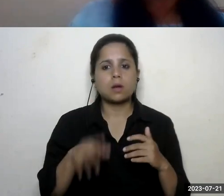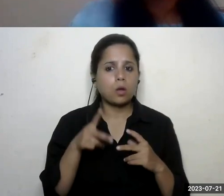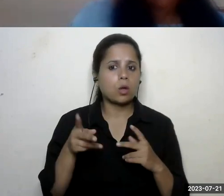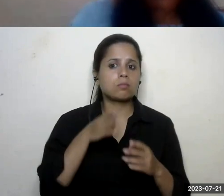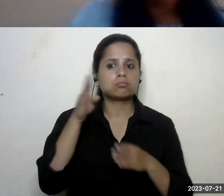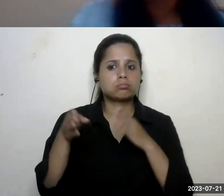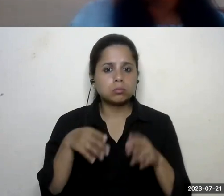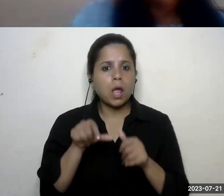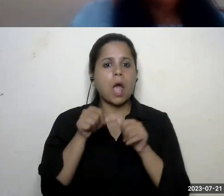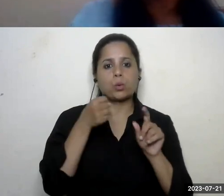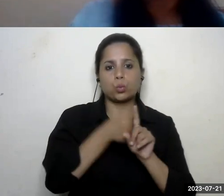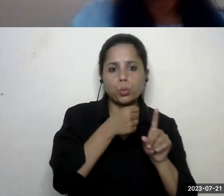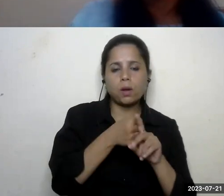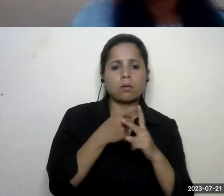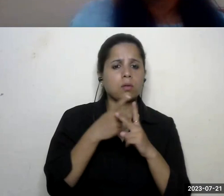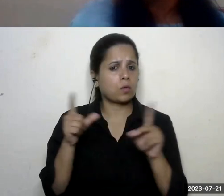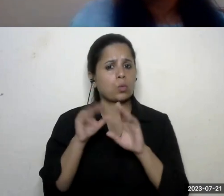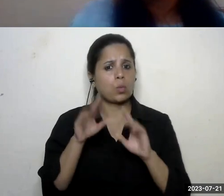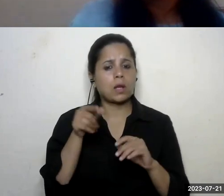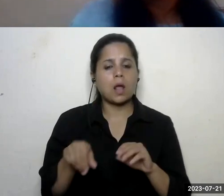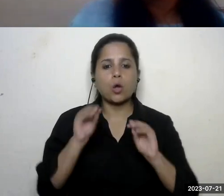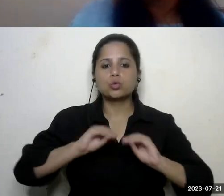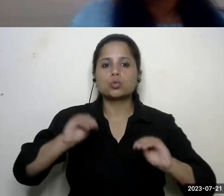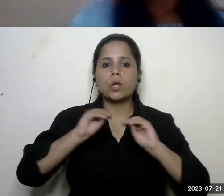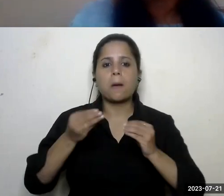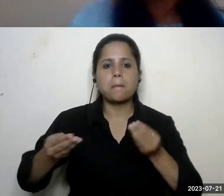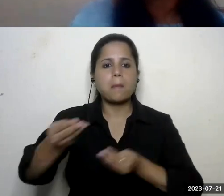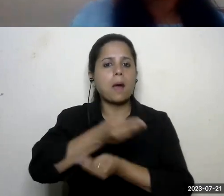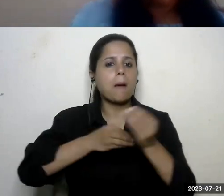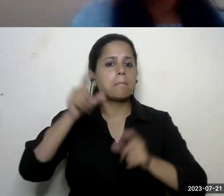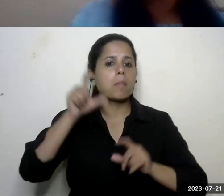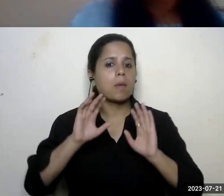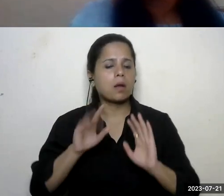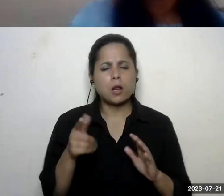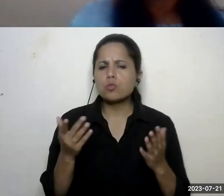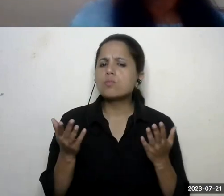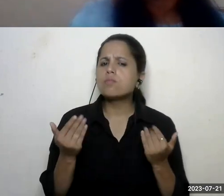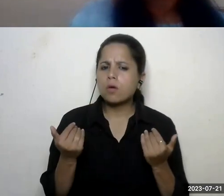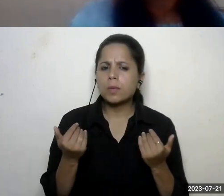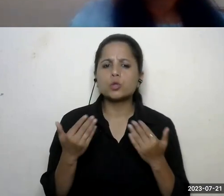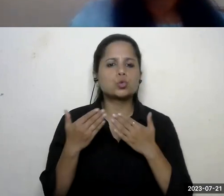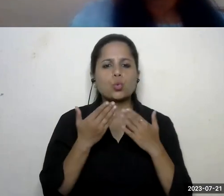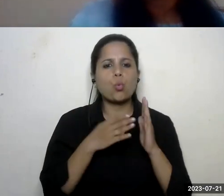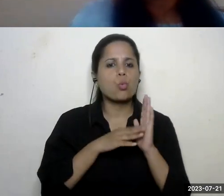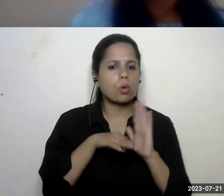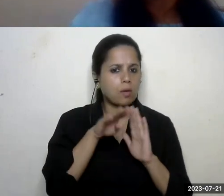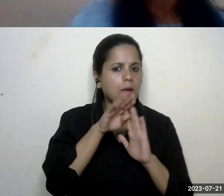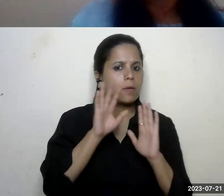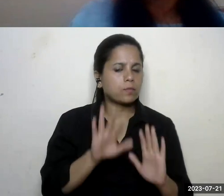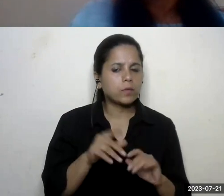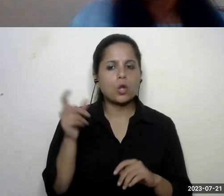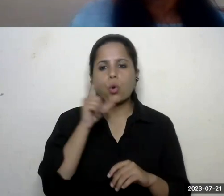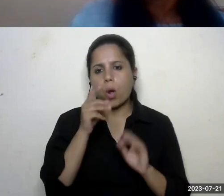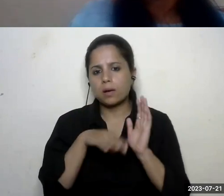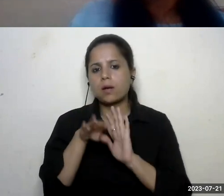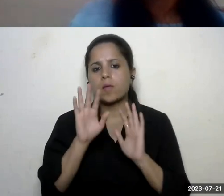are doing advocacy and trying to educate their neighborhoods so it's possible at school level and it's possible at college level